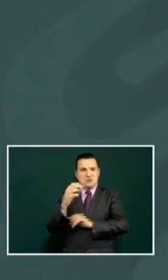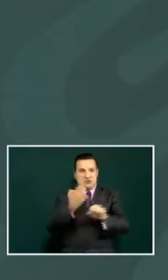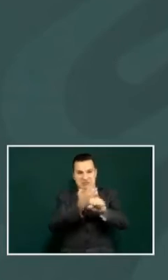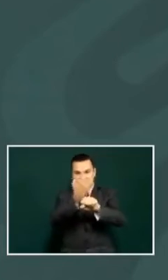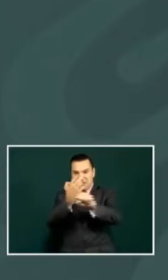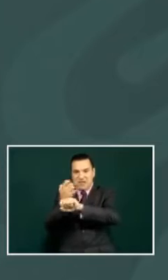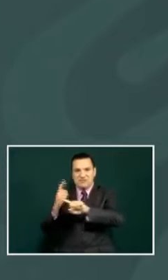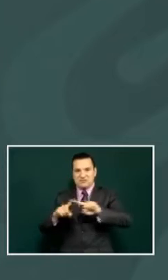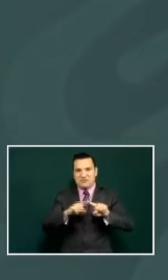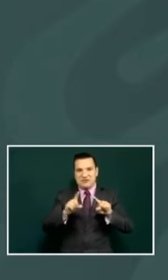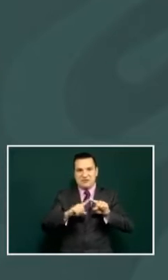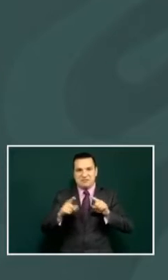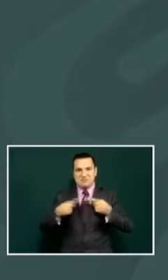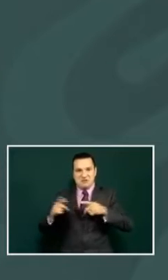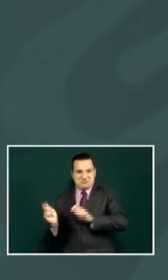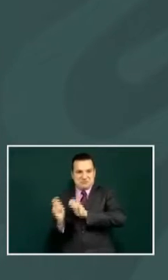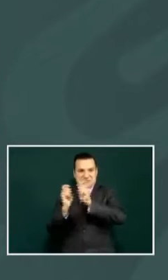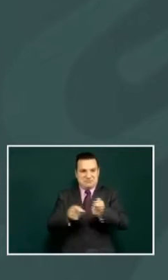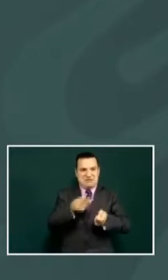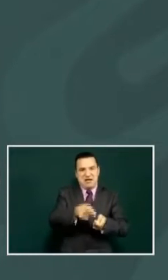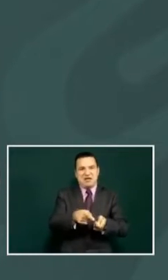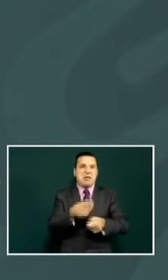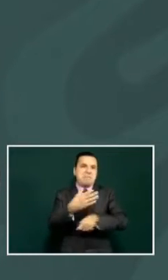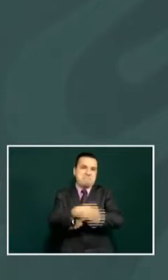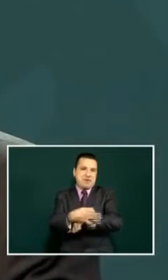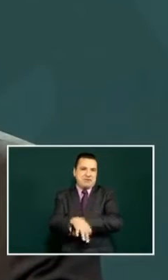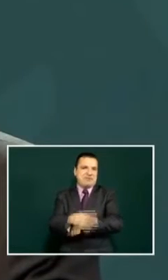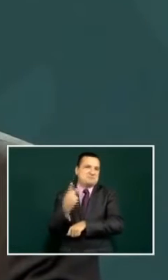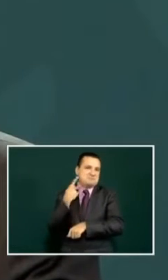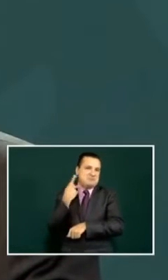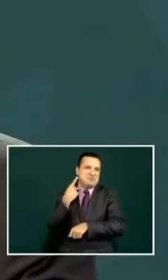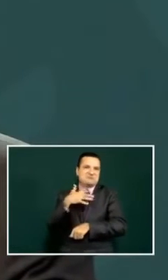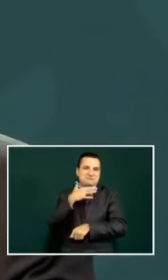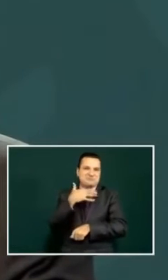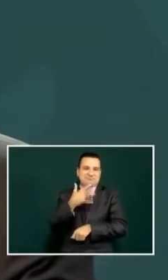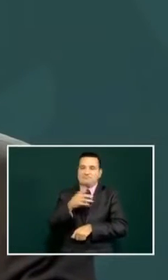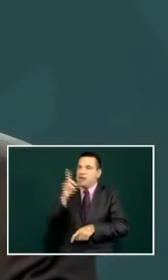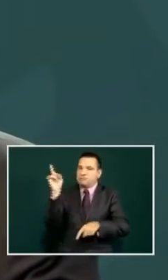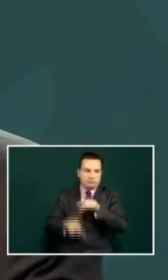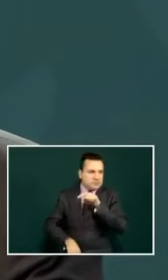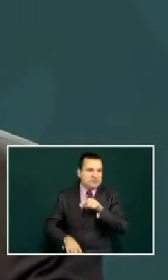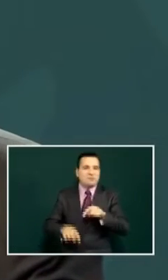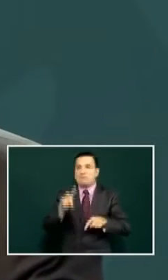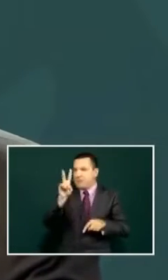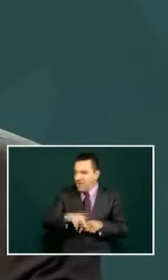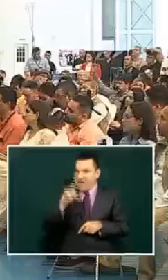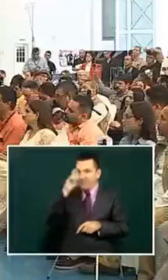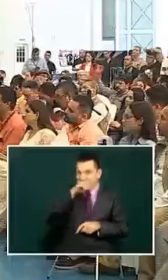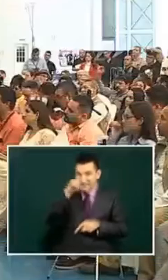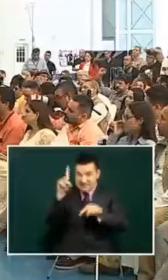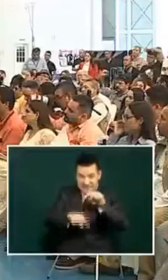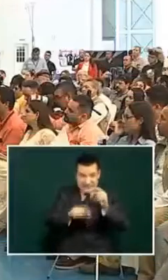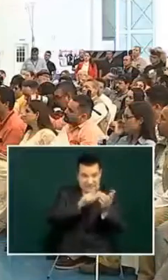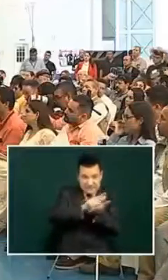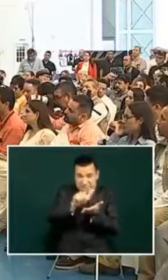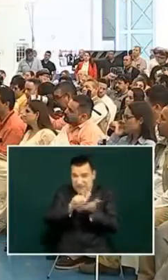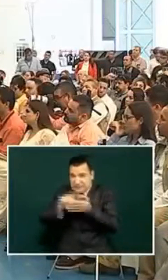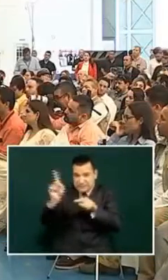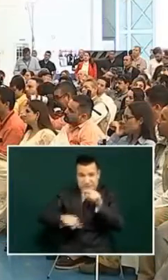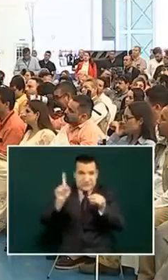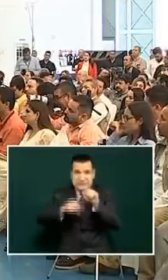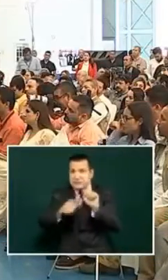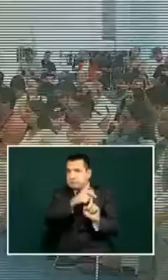in the states and it's very hard for us to deactivate all these things because